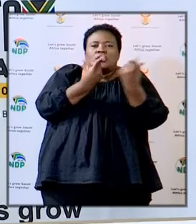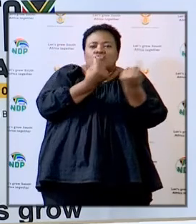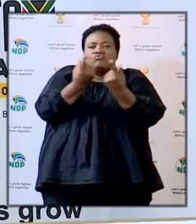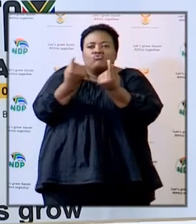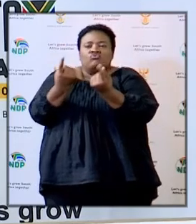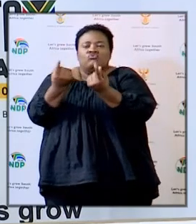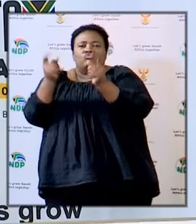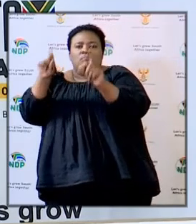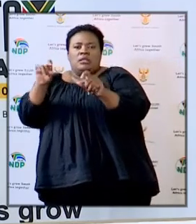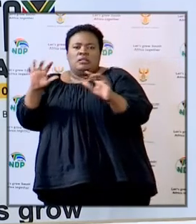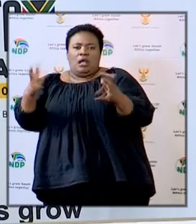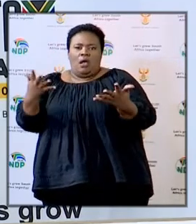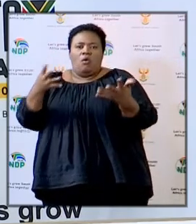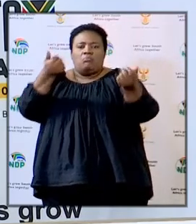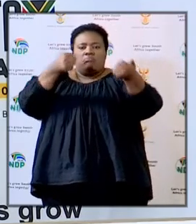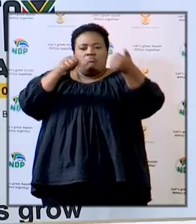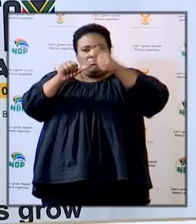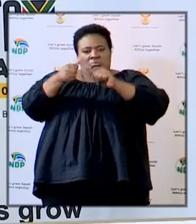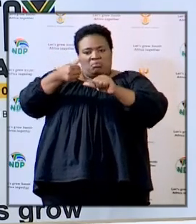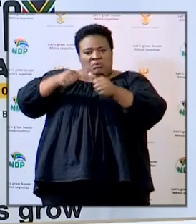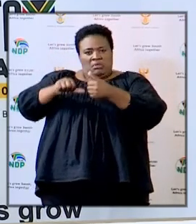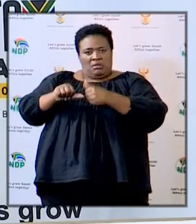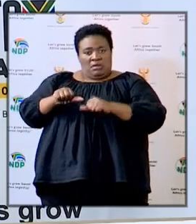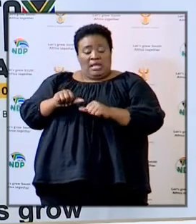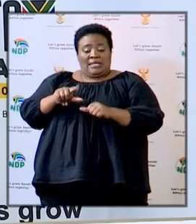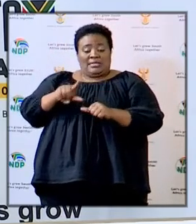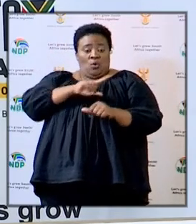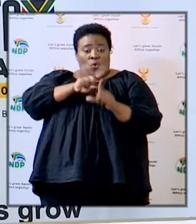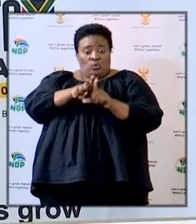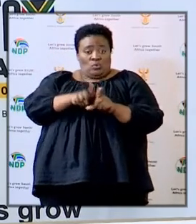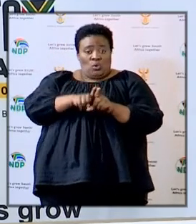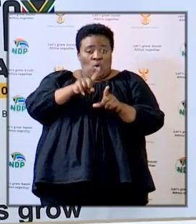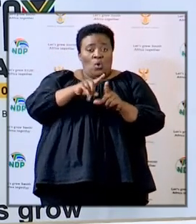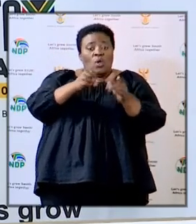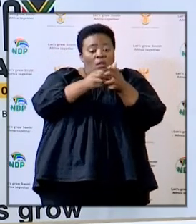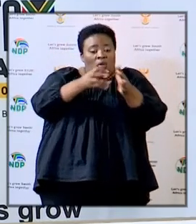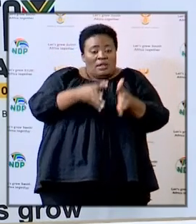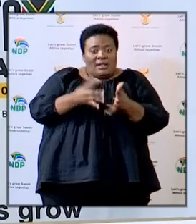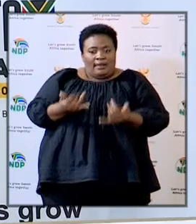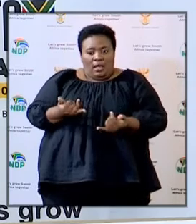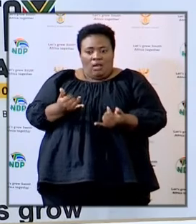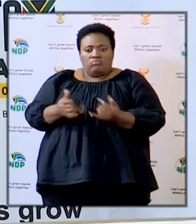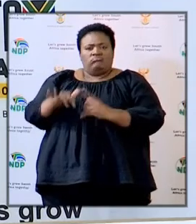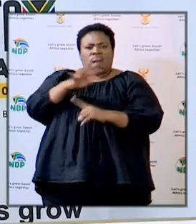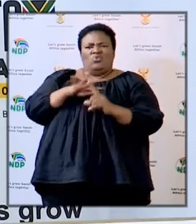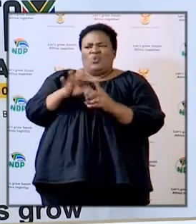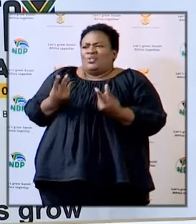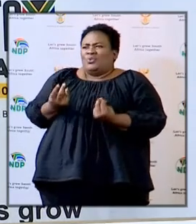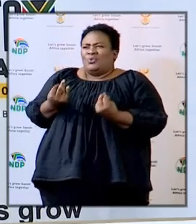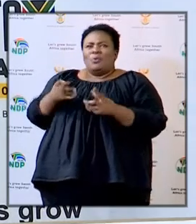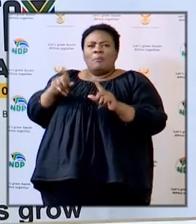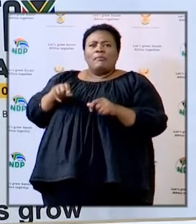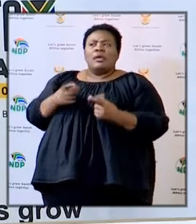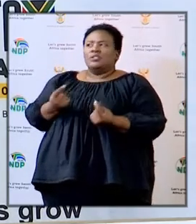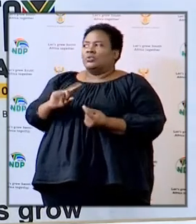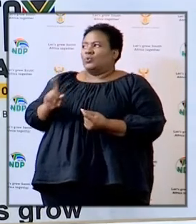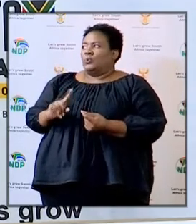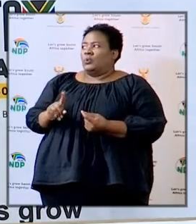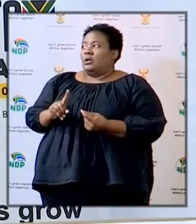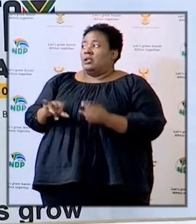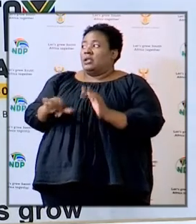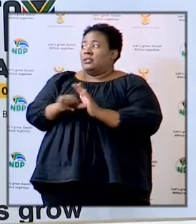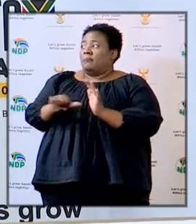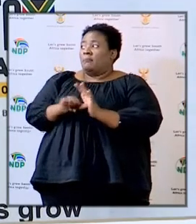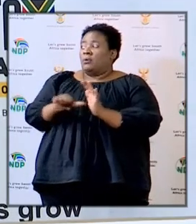non-teaching staff and learners find themselves in so it's important to